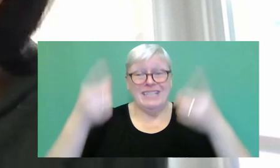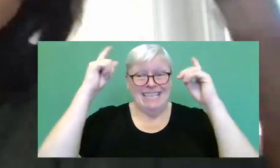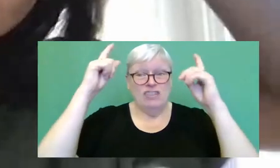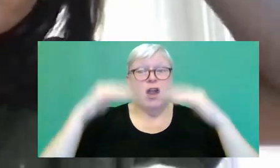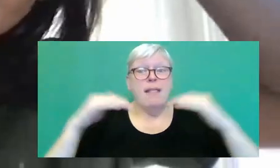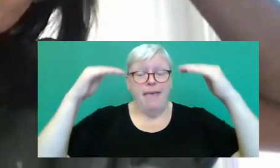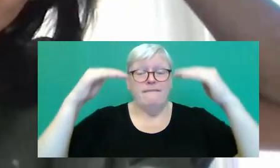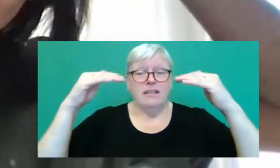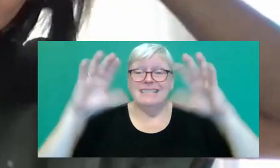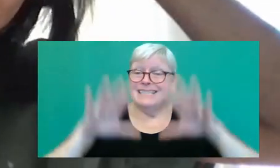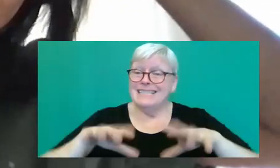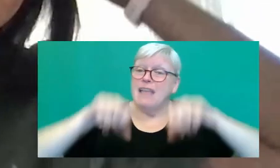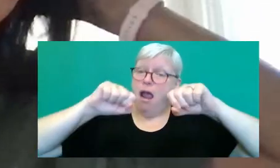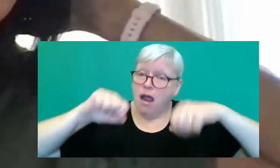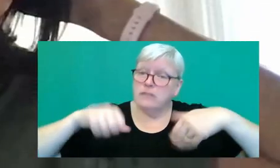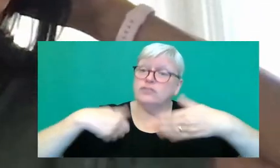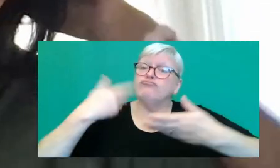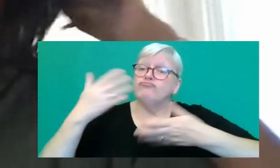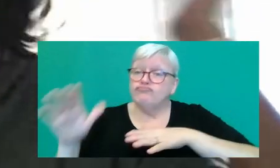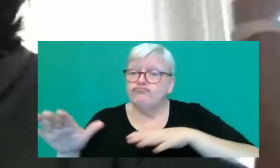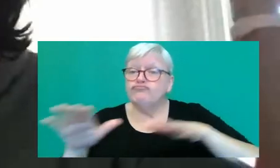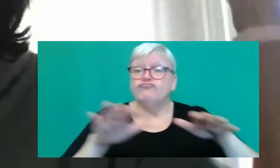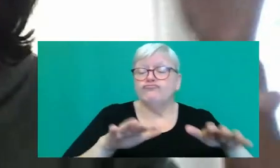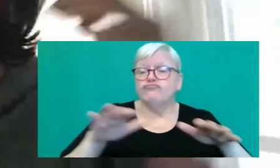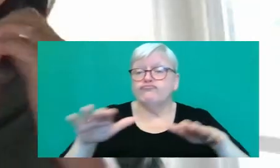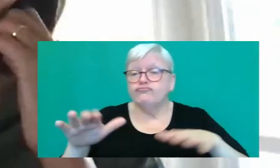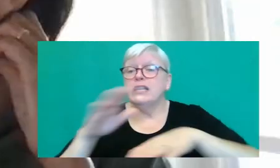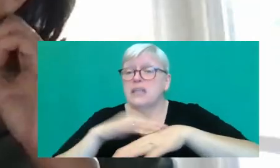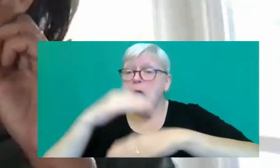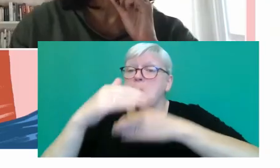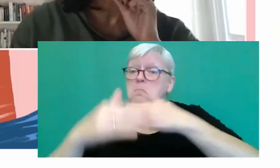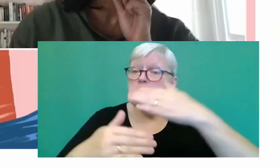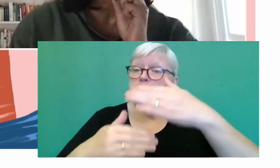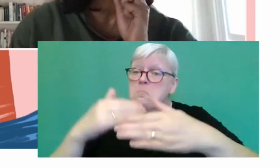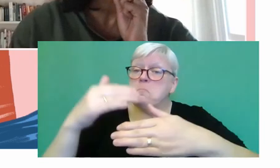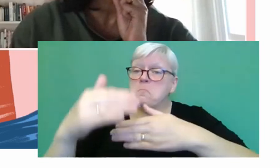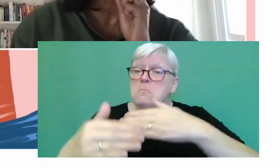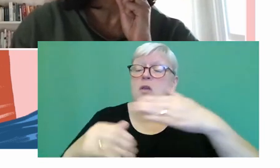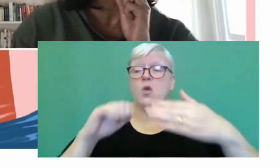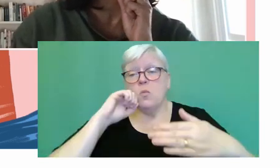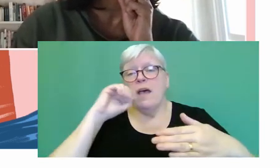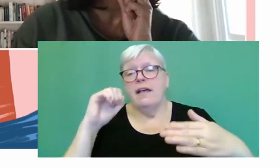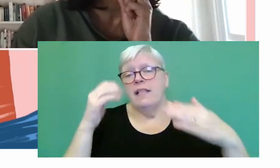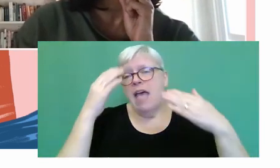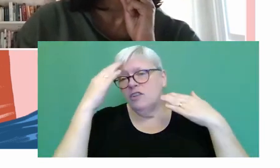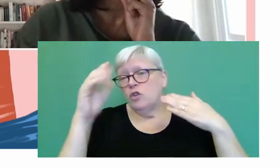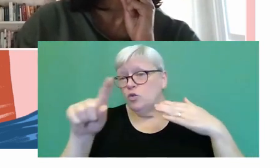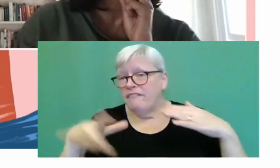to happen. But it's, you know, that's going to take some time. So I don't know, what's your opinion?